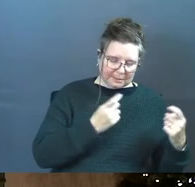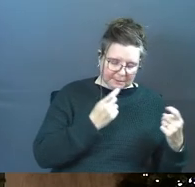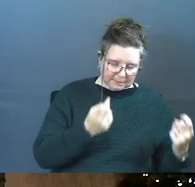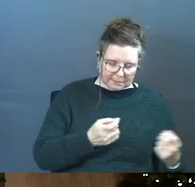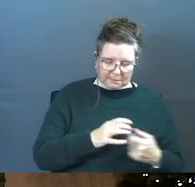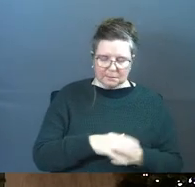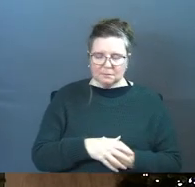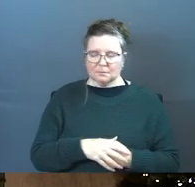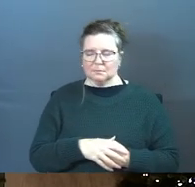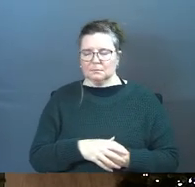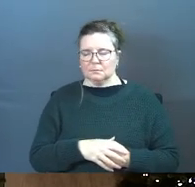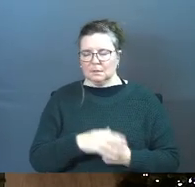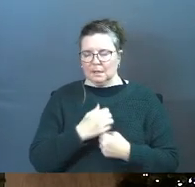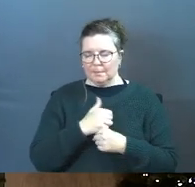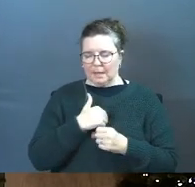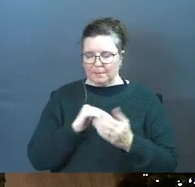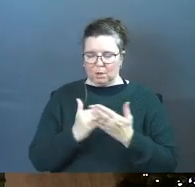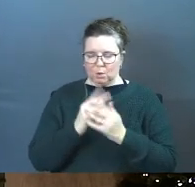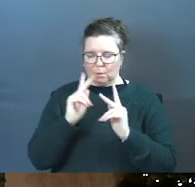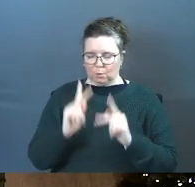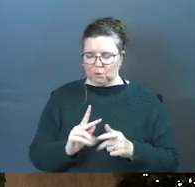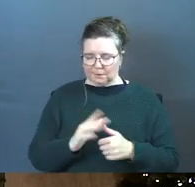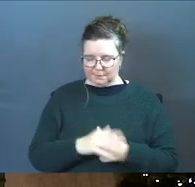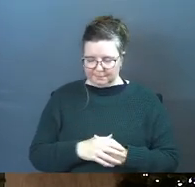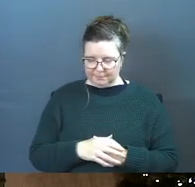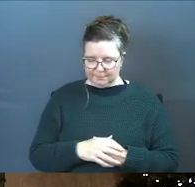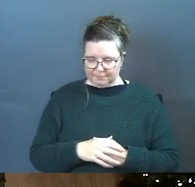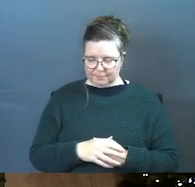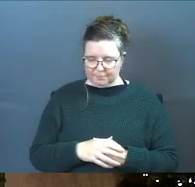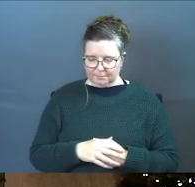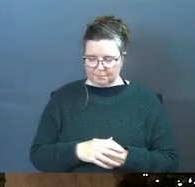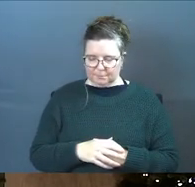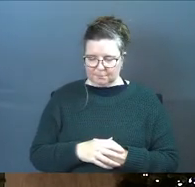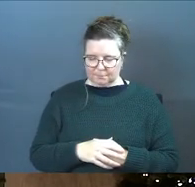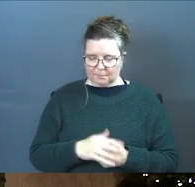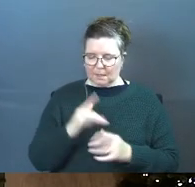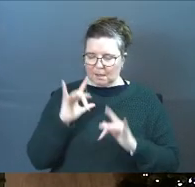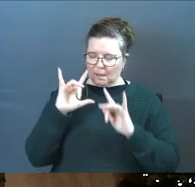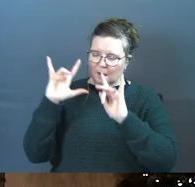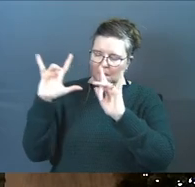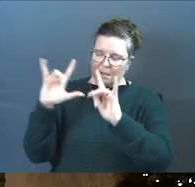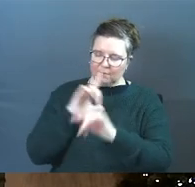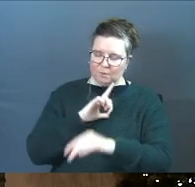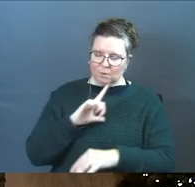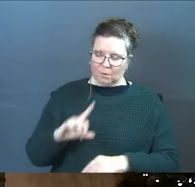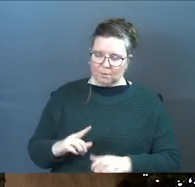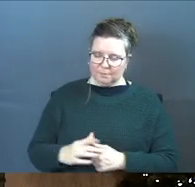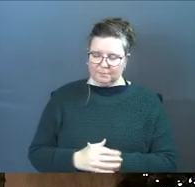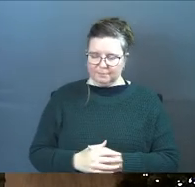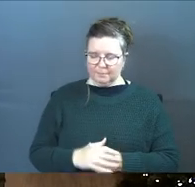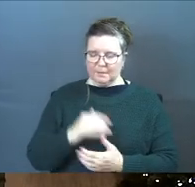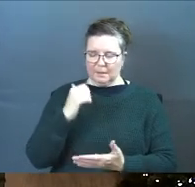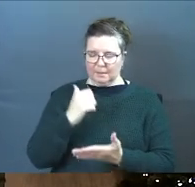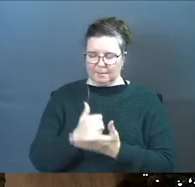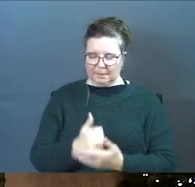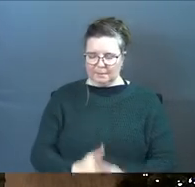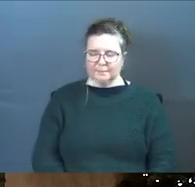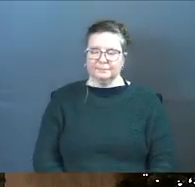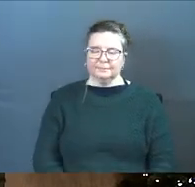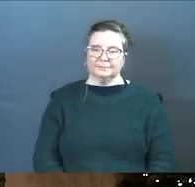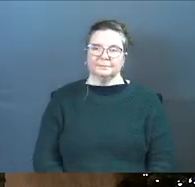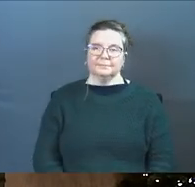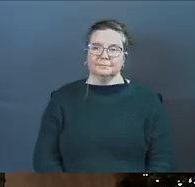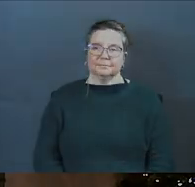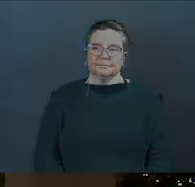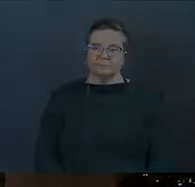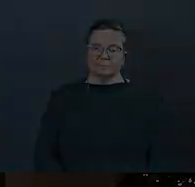make me a new person I love you Lord amen hard thank and please His Father all summum thank